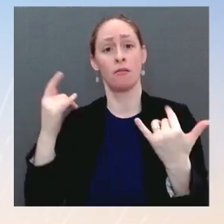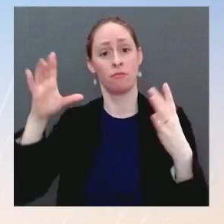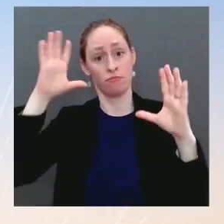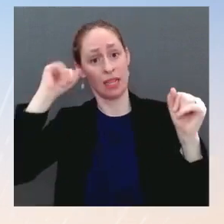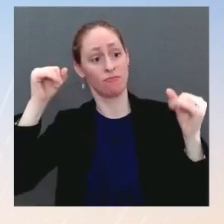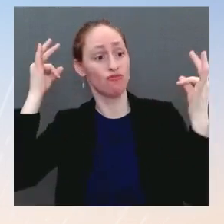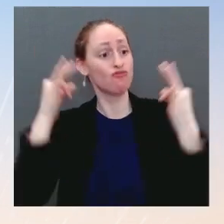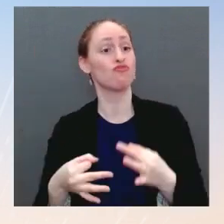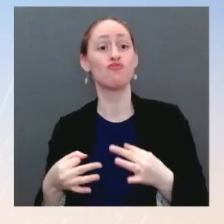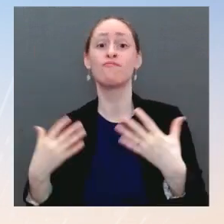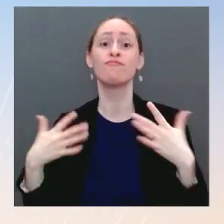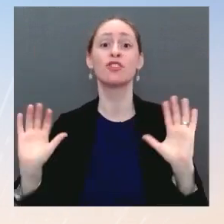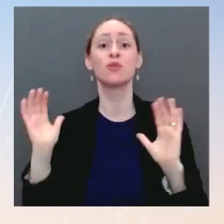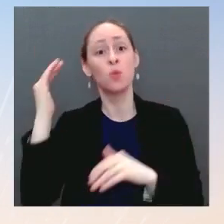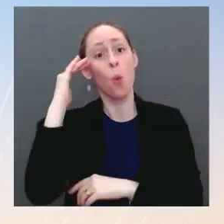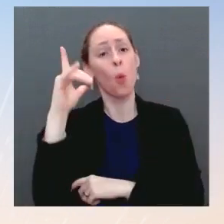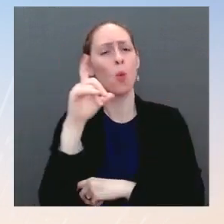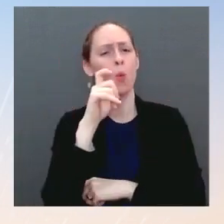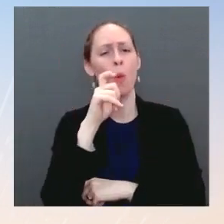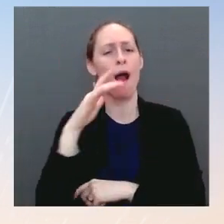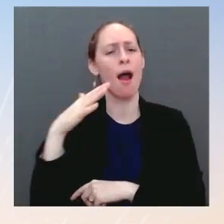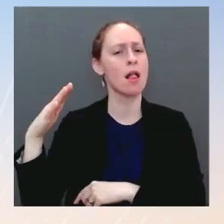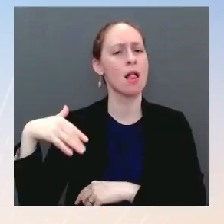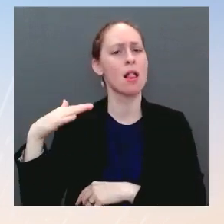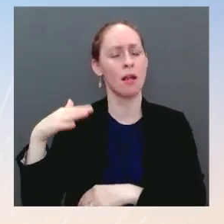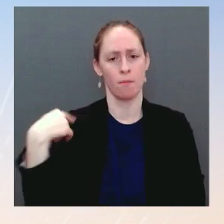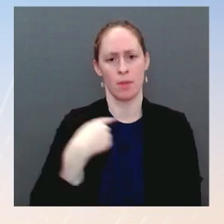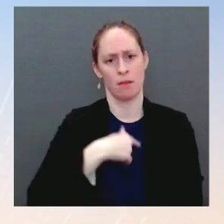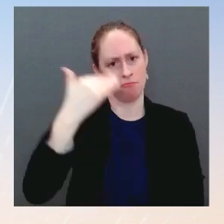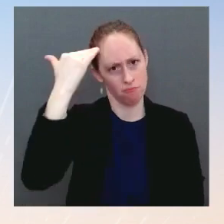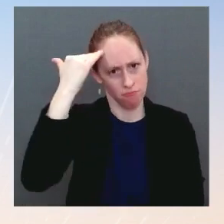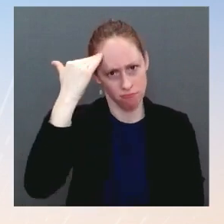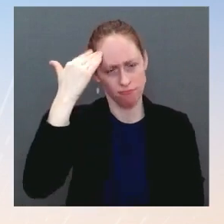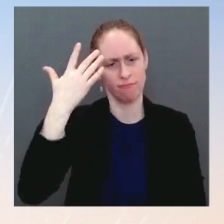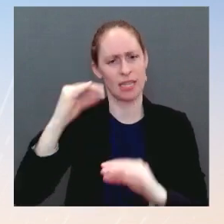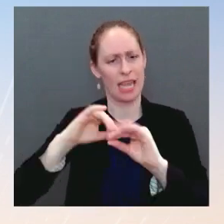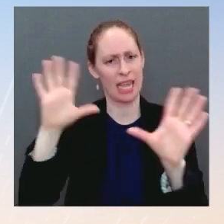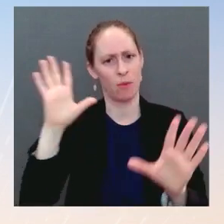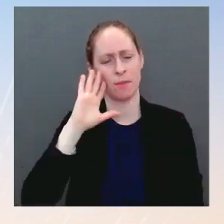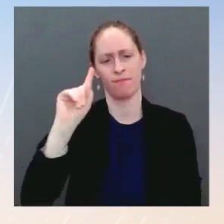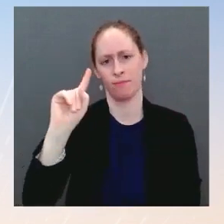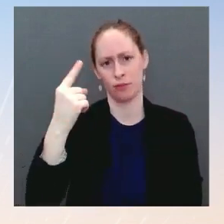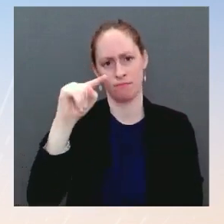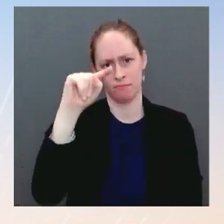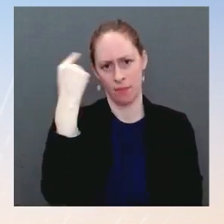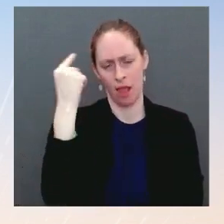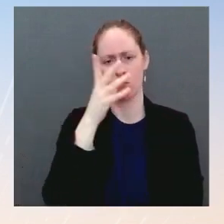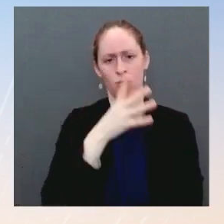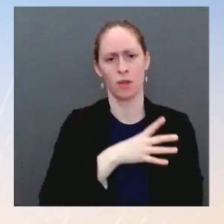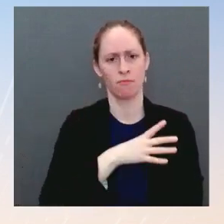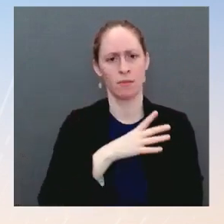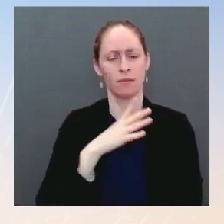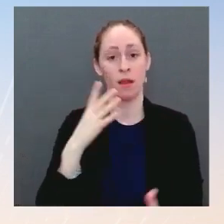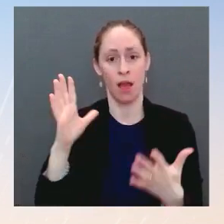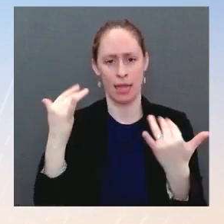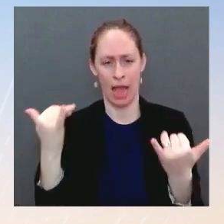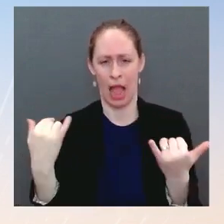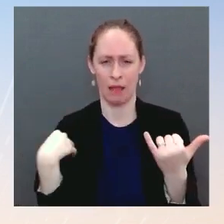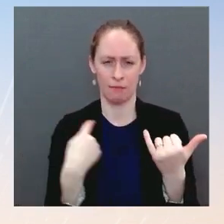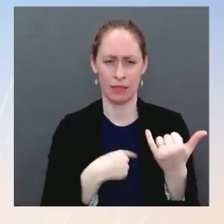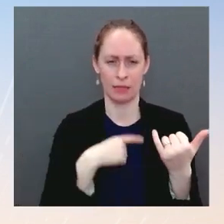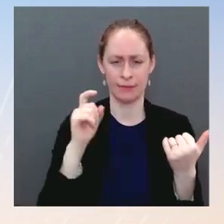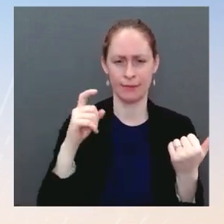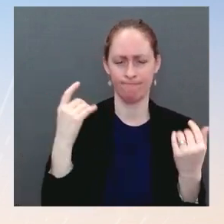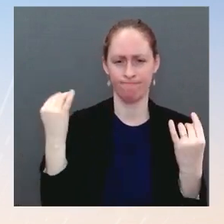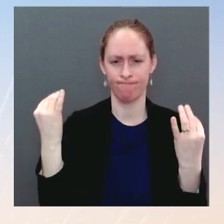qualified. And that is his intention, and he intends to do that once he concludes a rigorous process. I would note that he has found